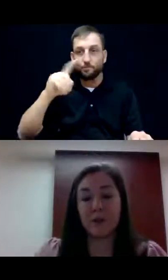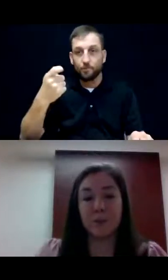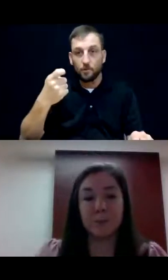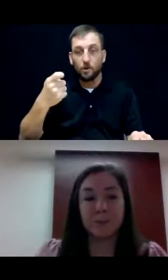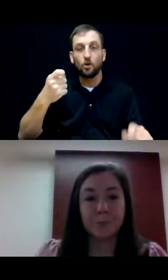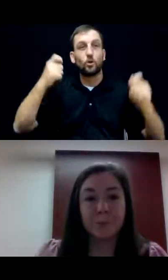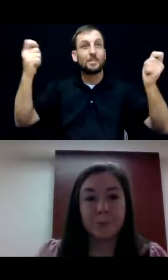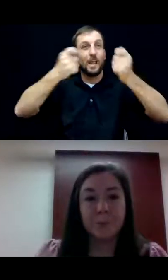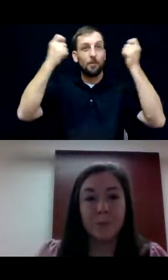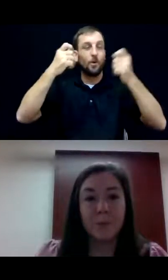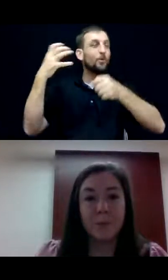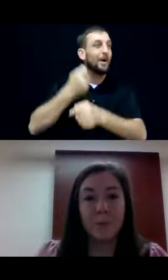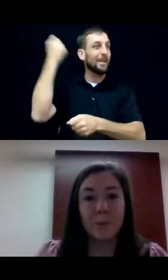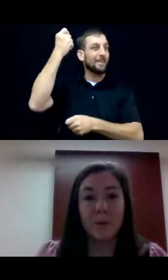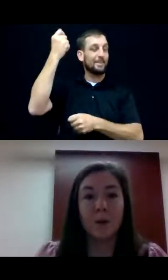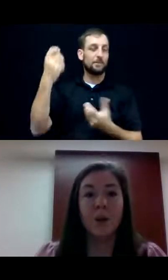win for sure.